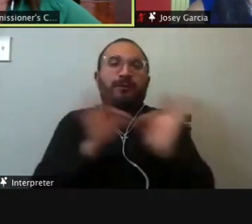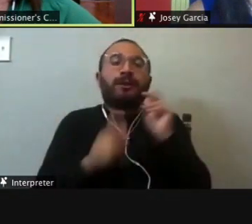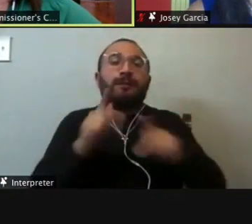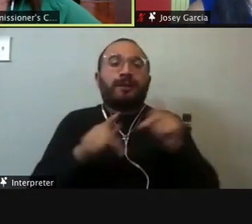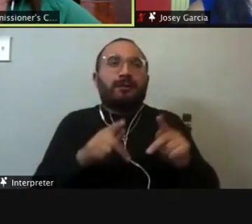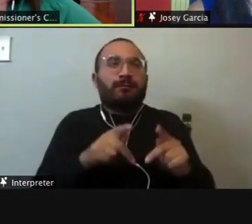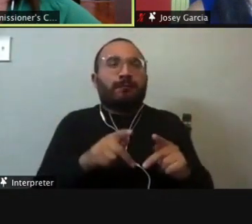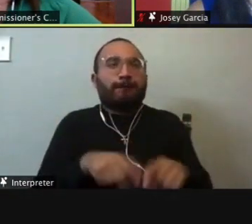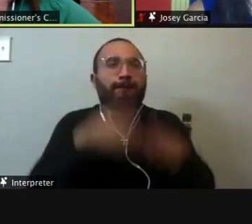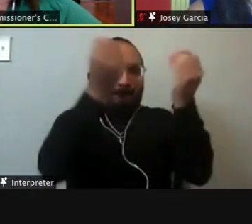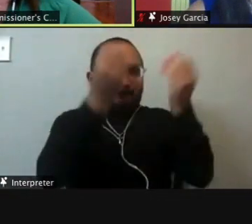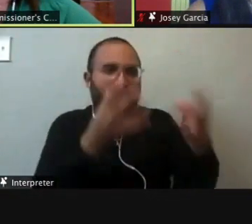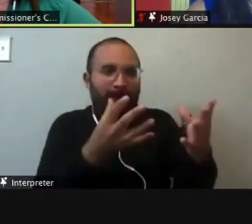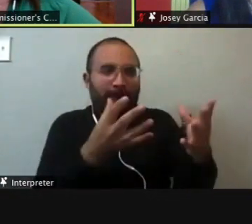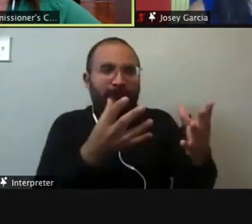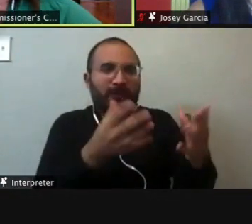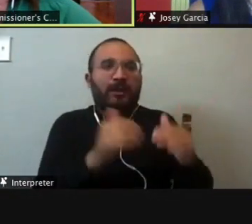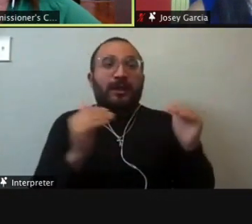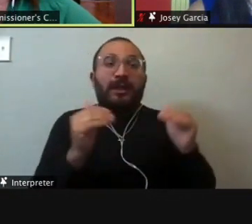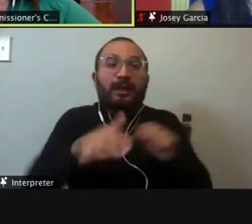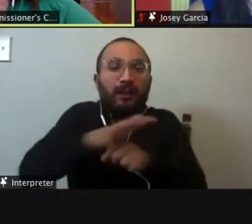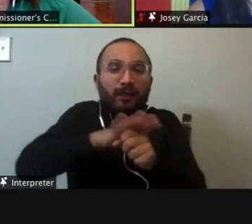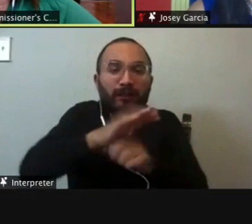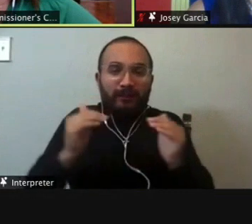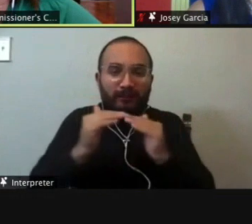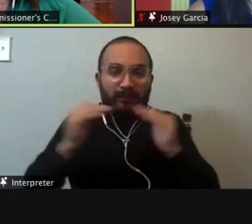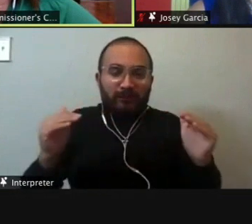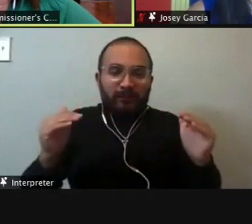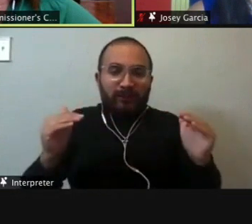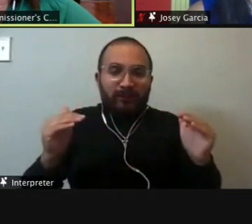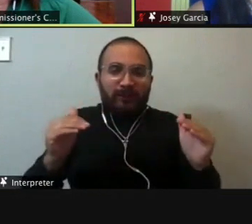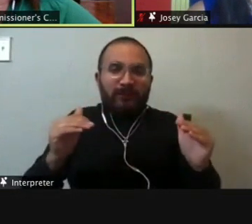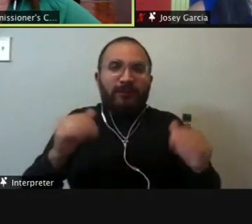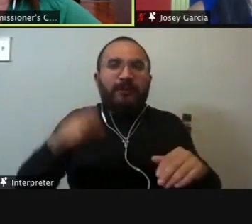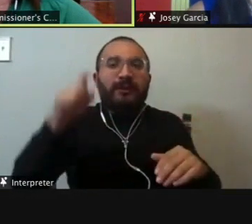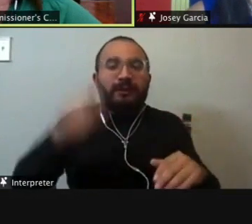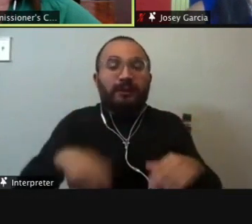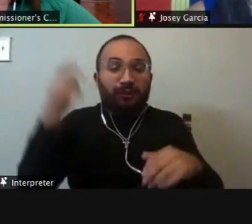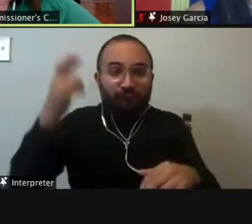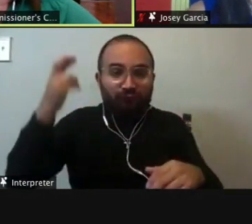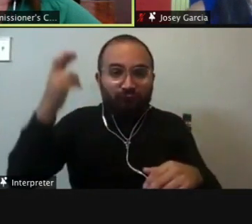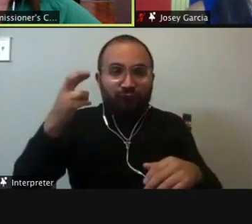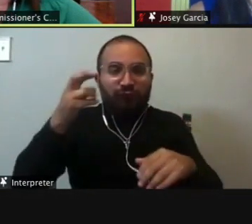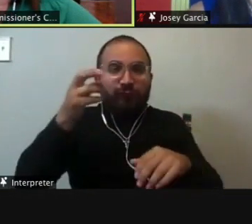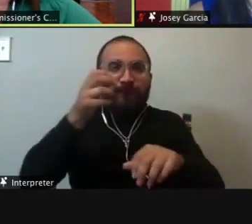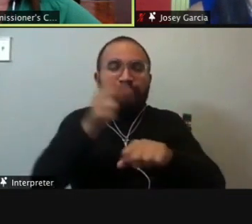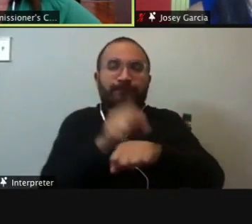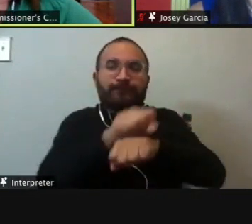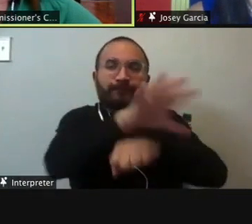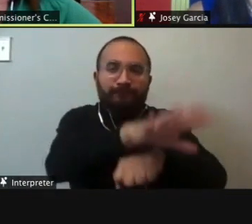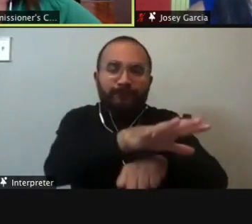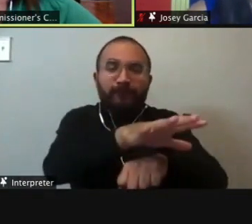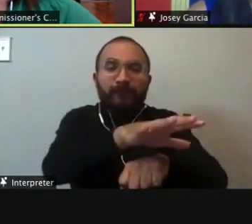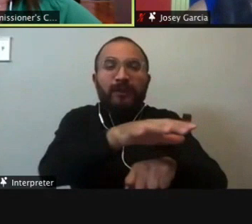as to who's representing them on a local level. Because like I said, those are the people that are going to be making the decisions that directly affect us here in San Antonio and Bexar County.